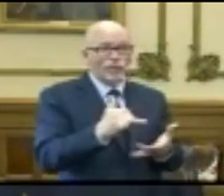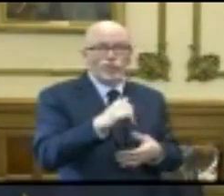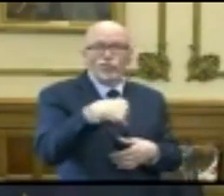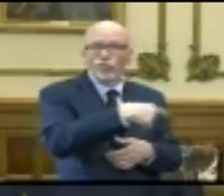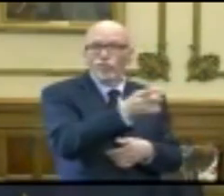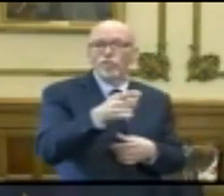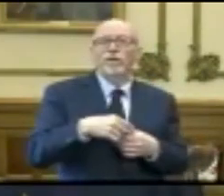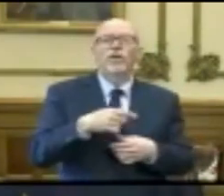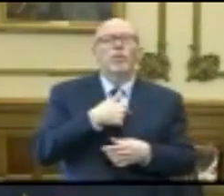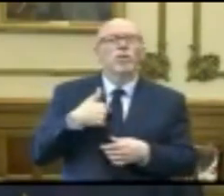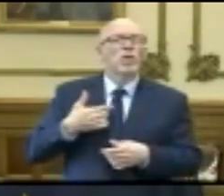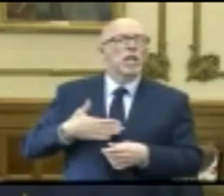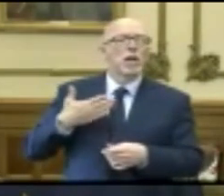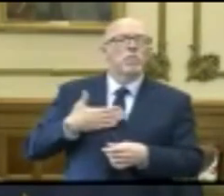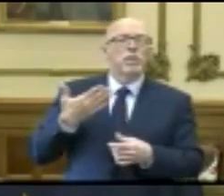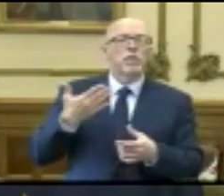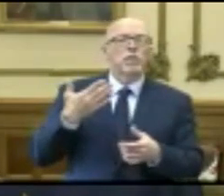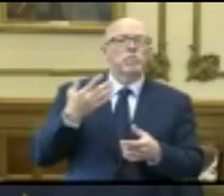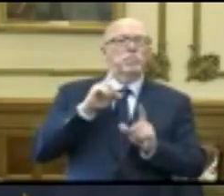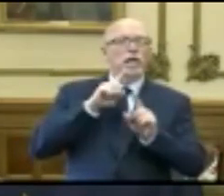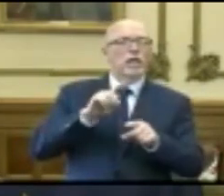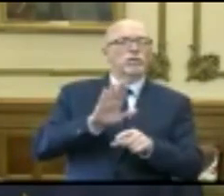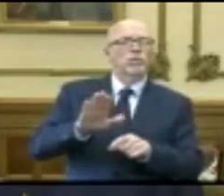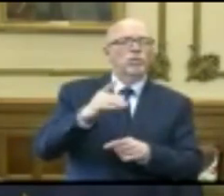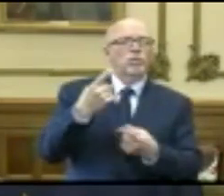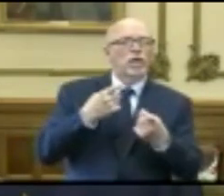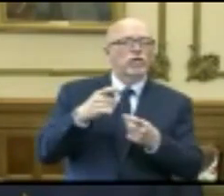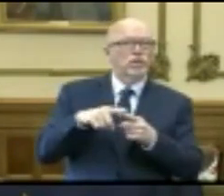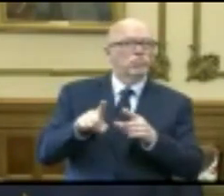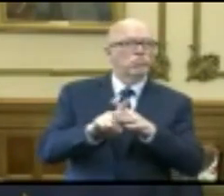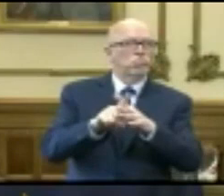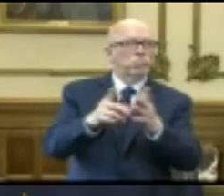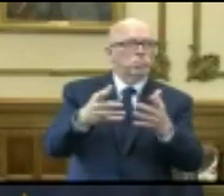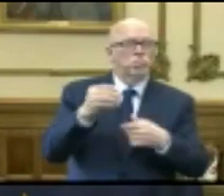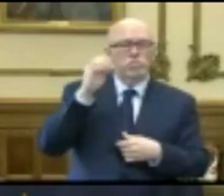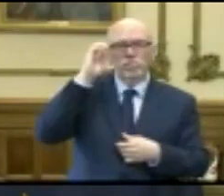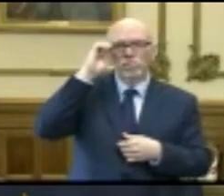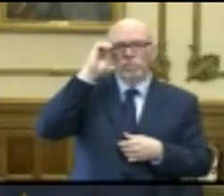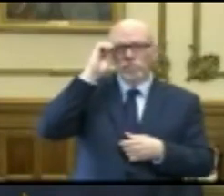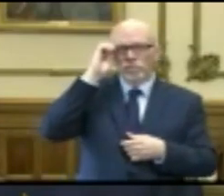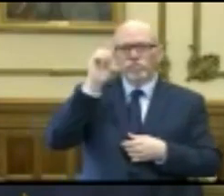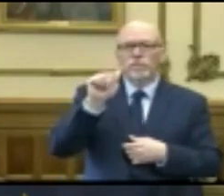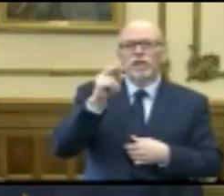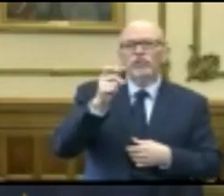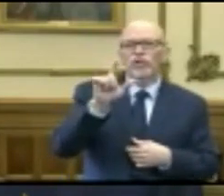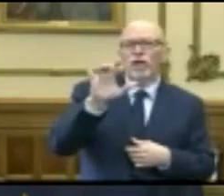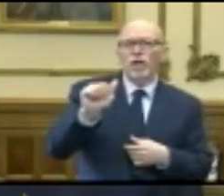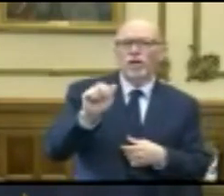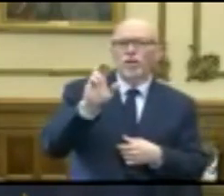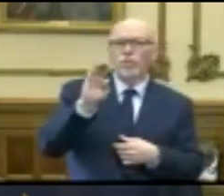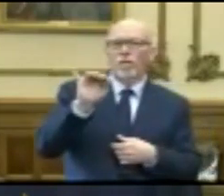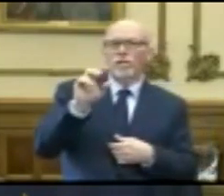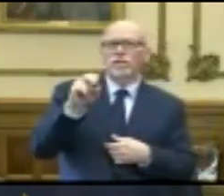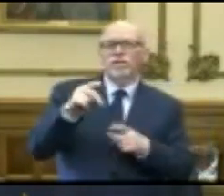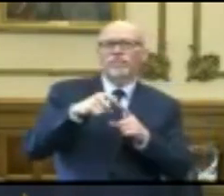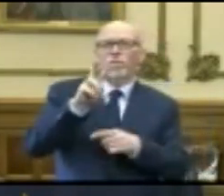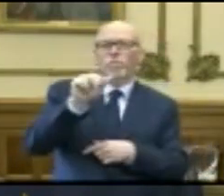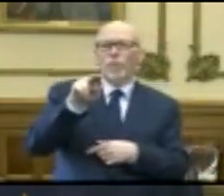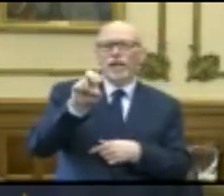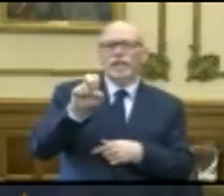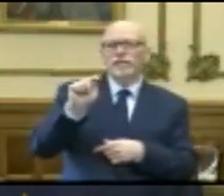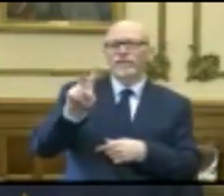and we're happy to take questions as they come to mind. Angelica Robinson, Wayne TV.